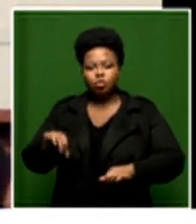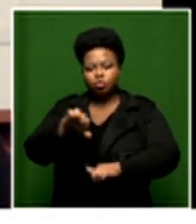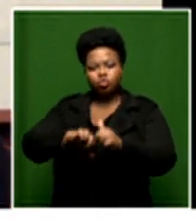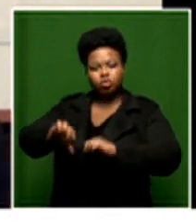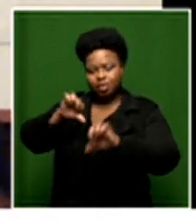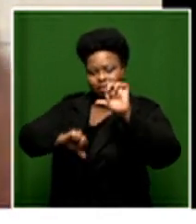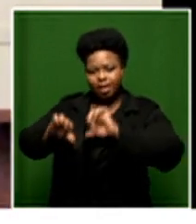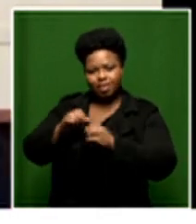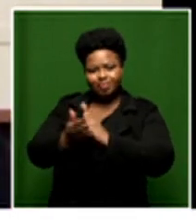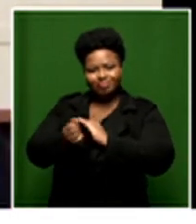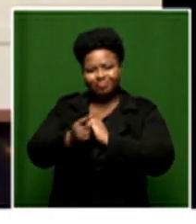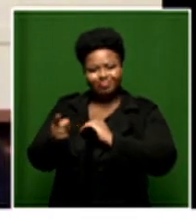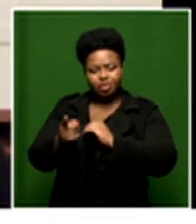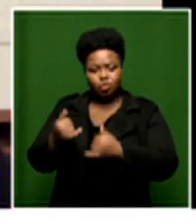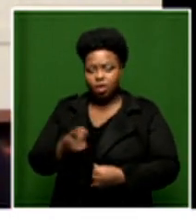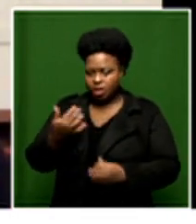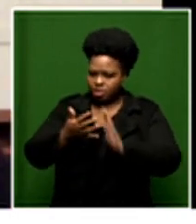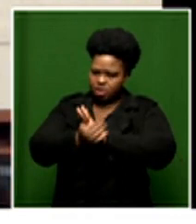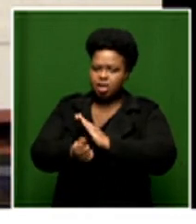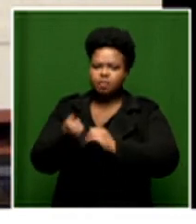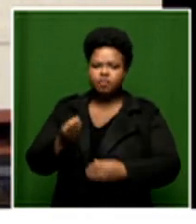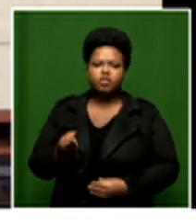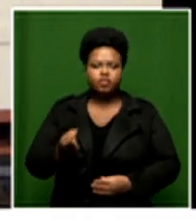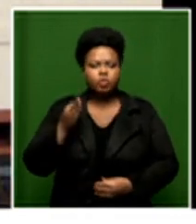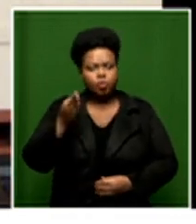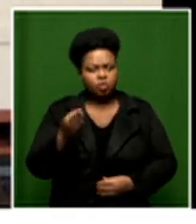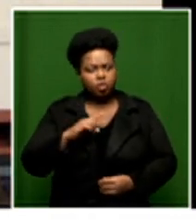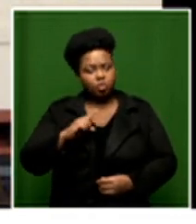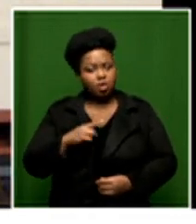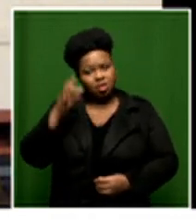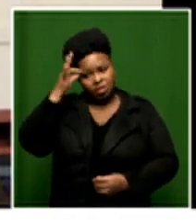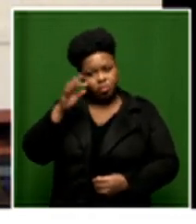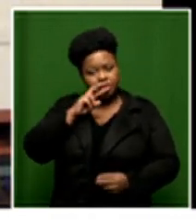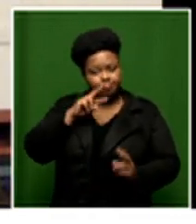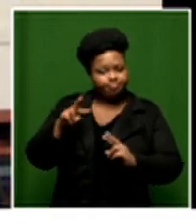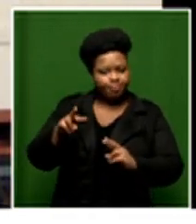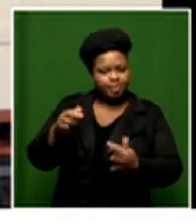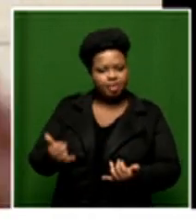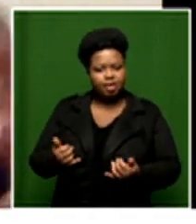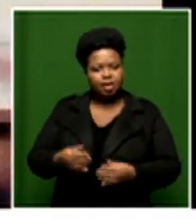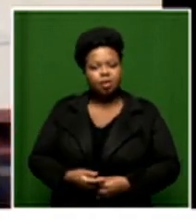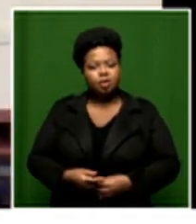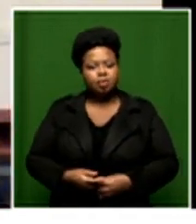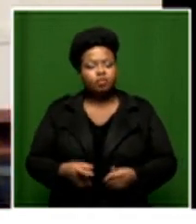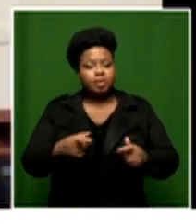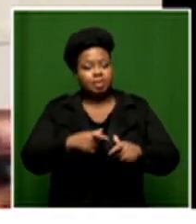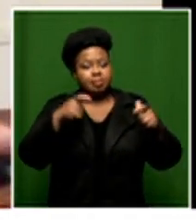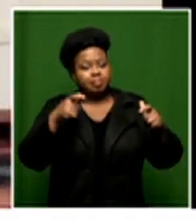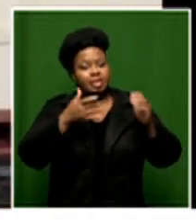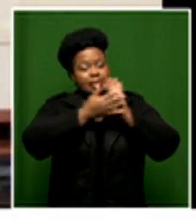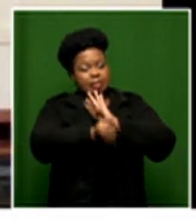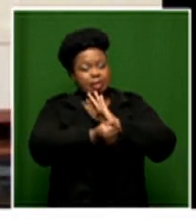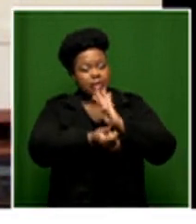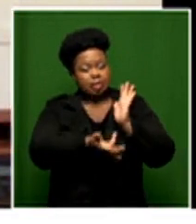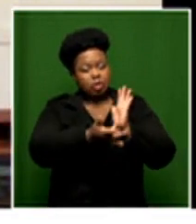and understand that the benefits of those skills in the future it's government looking at how do we intercept not only the big skills and